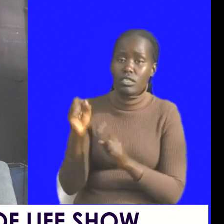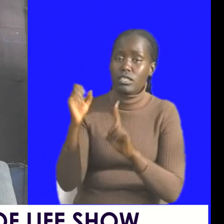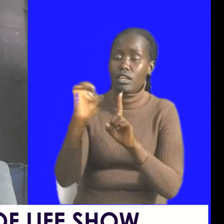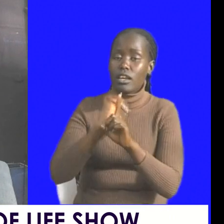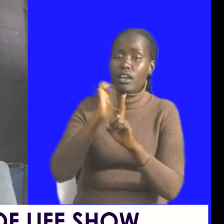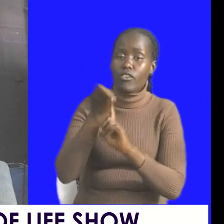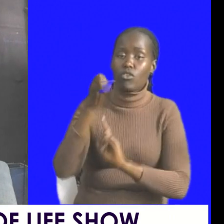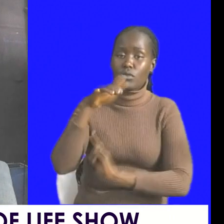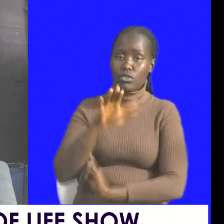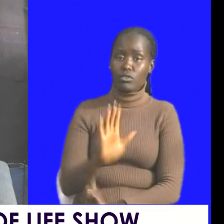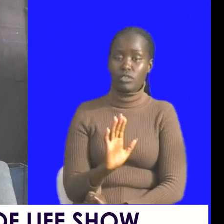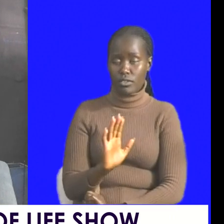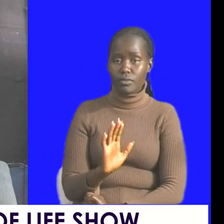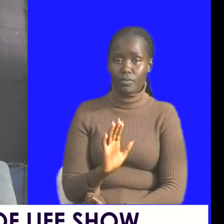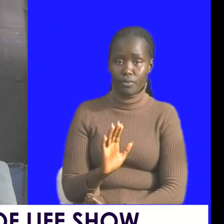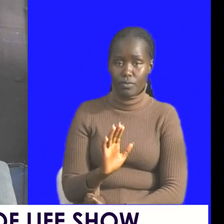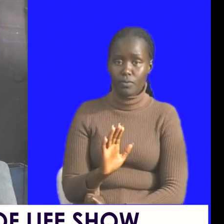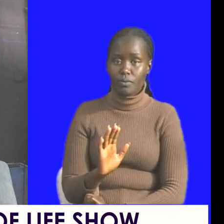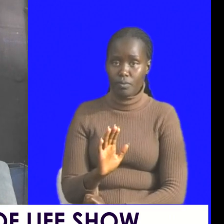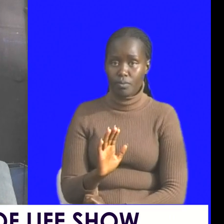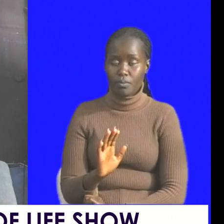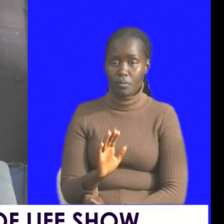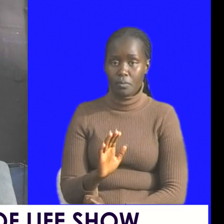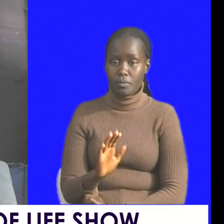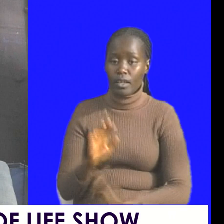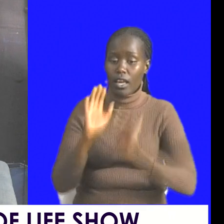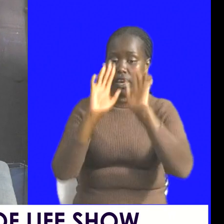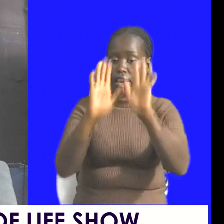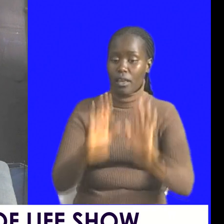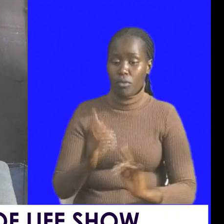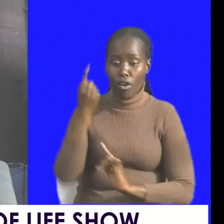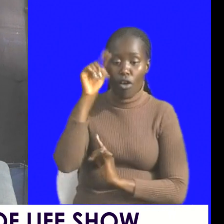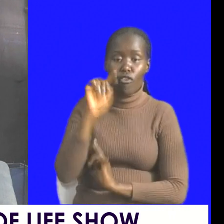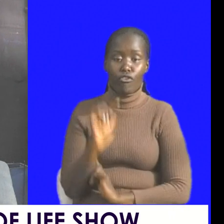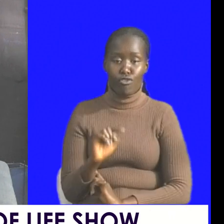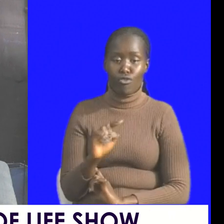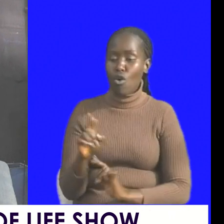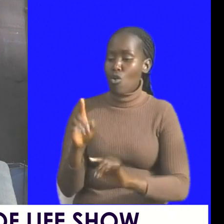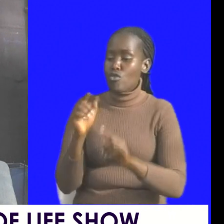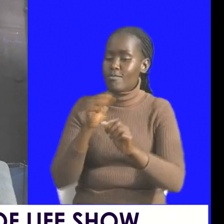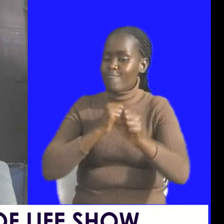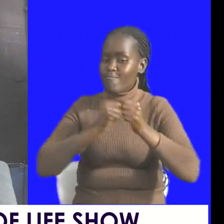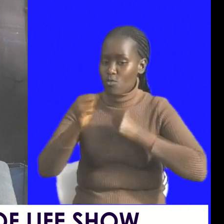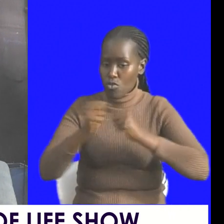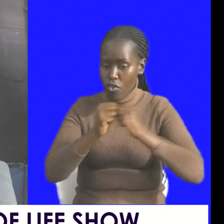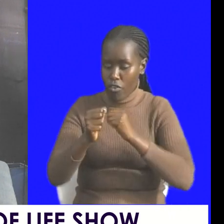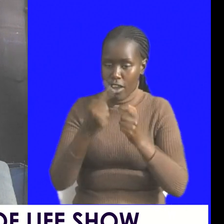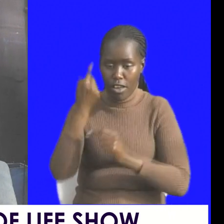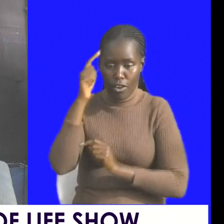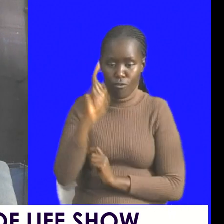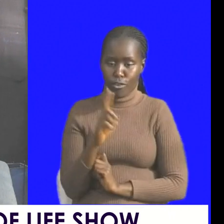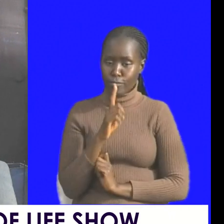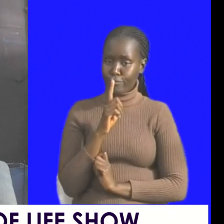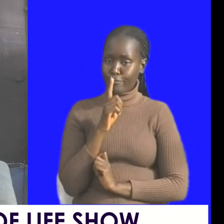pollutes stable environments it is important for you sometimes to fight for quiet environments